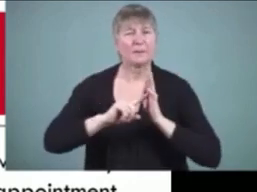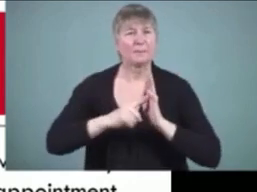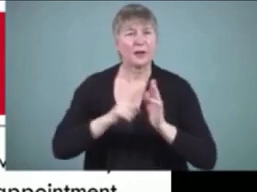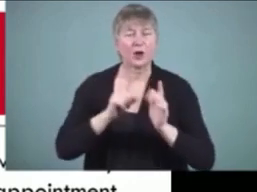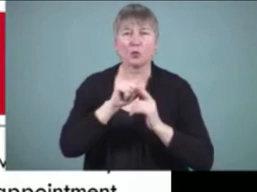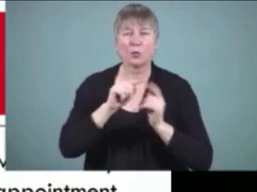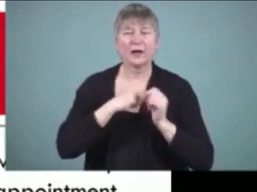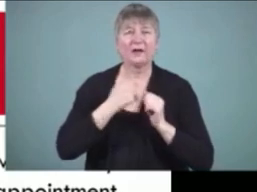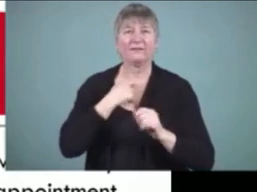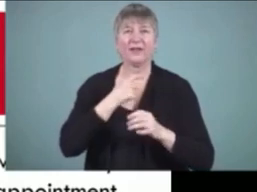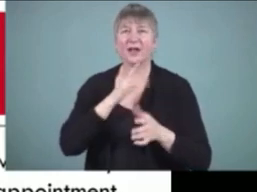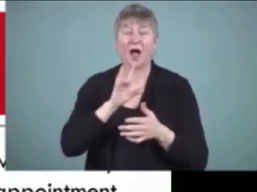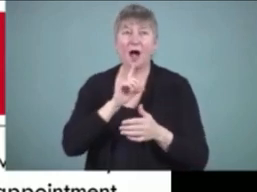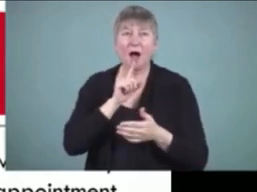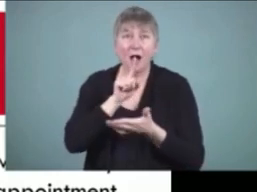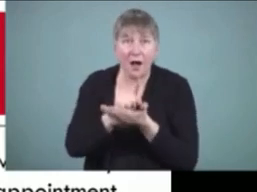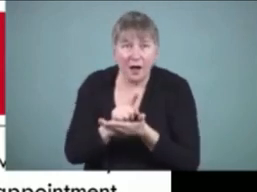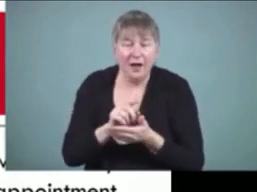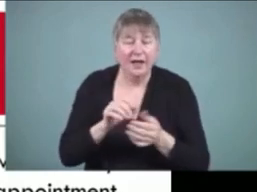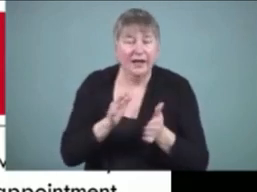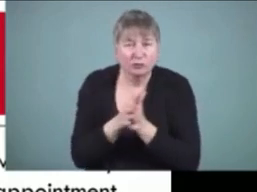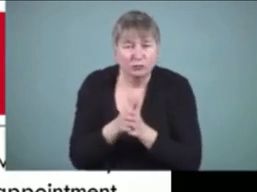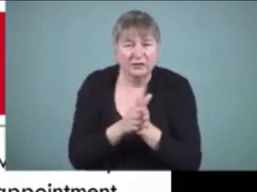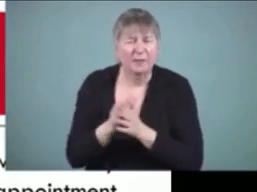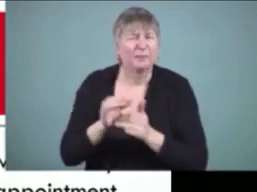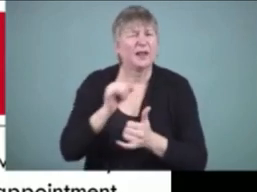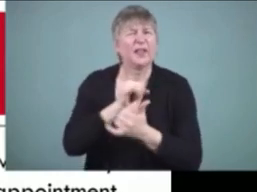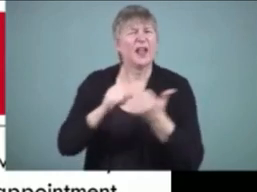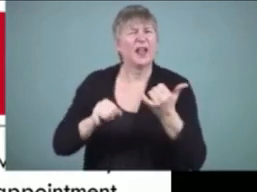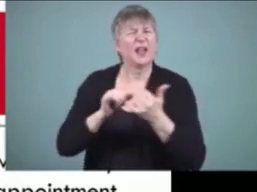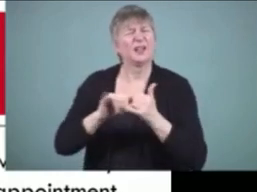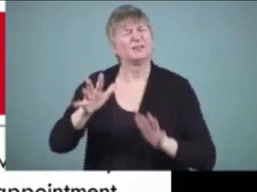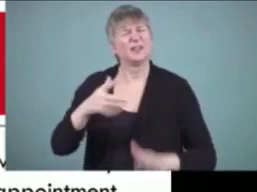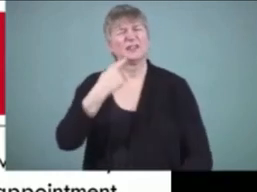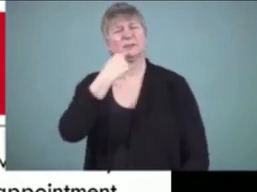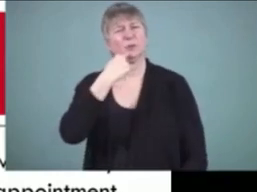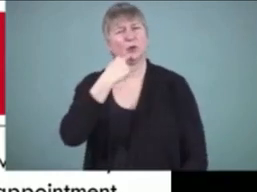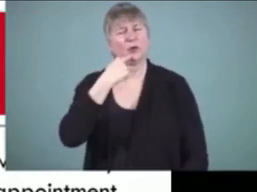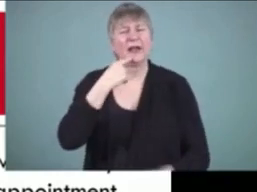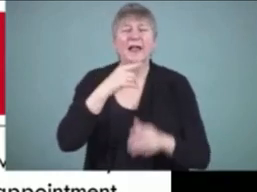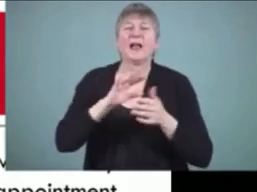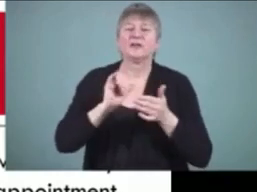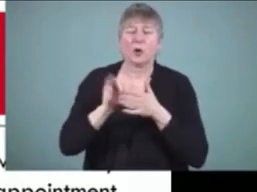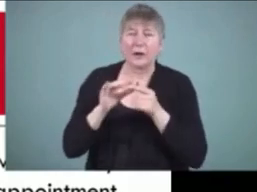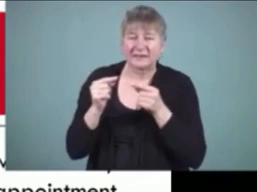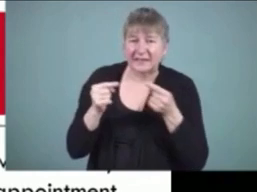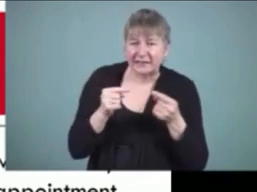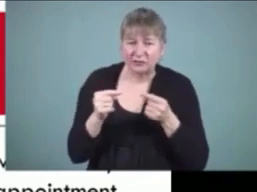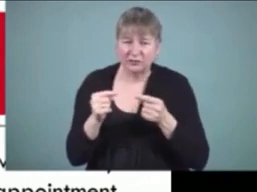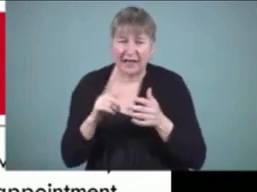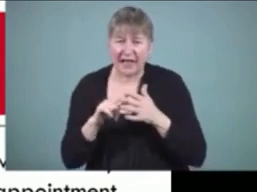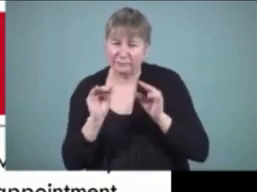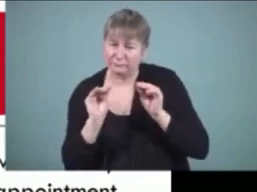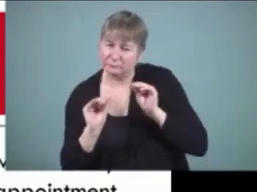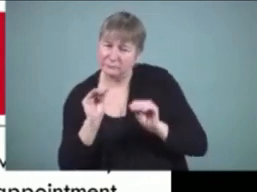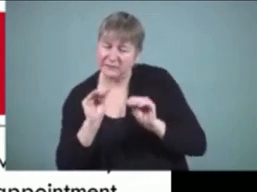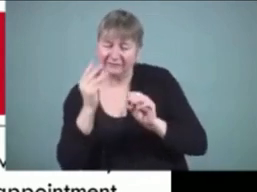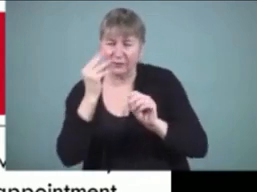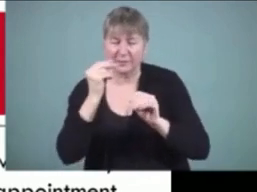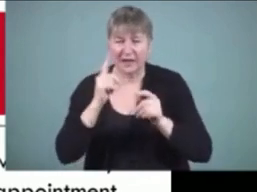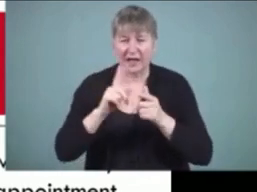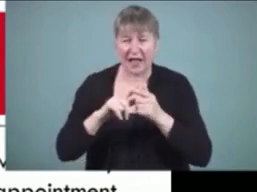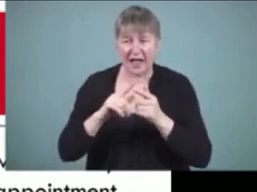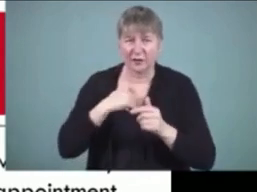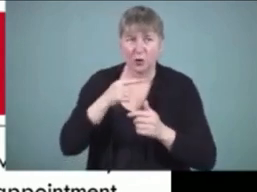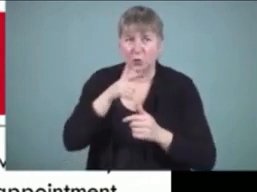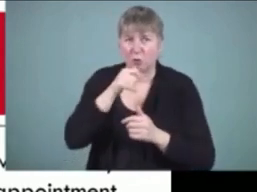was a bit of a disappointment. Tension was built rather well with each note being placed into the story strategically and encounters with the killer